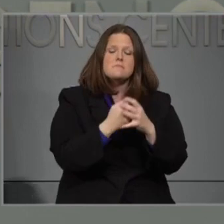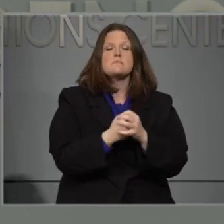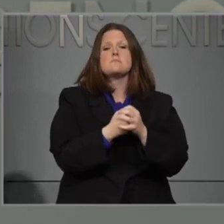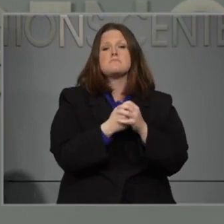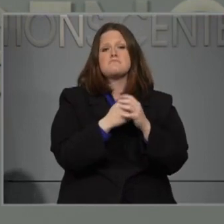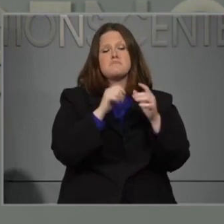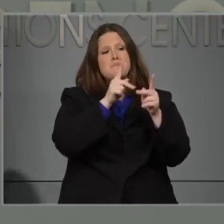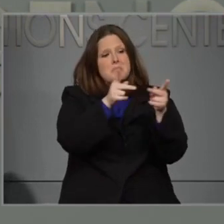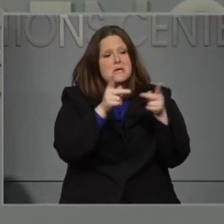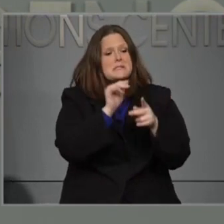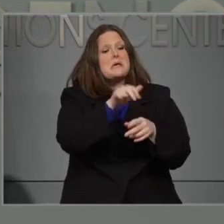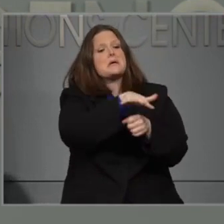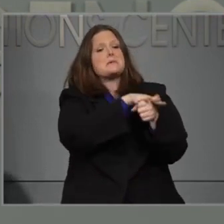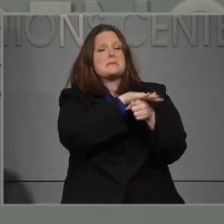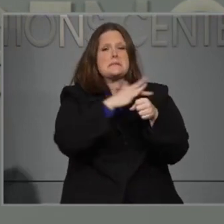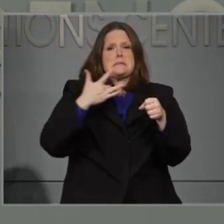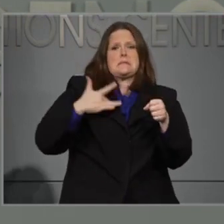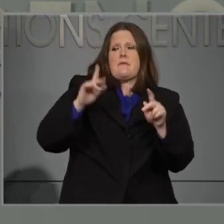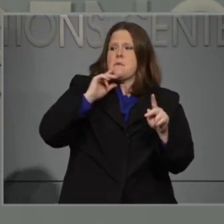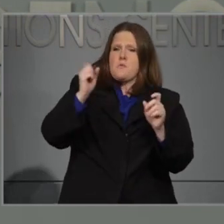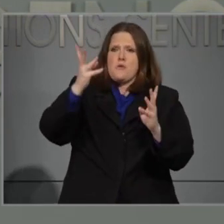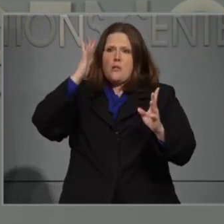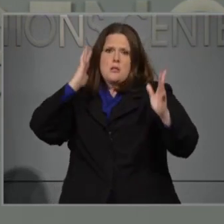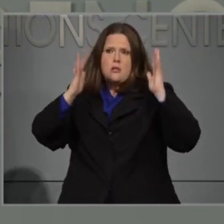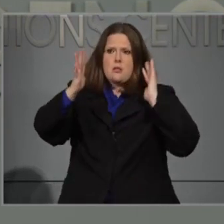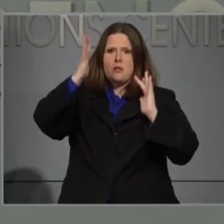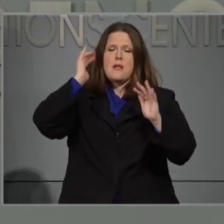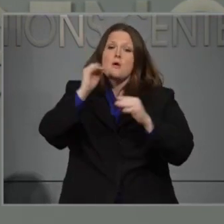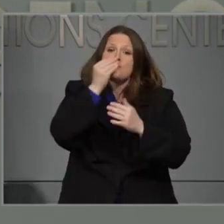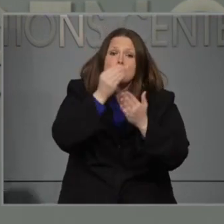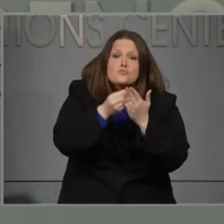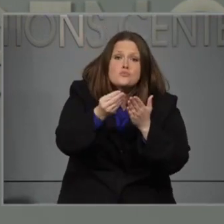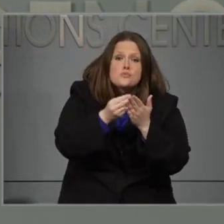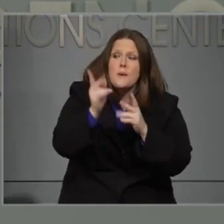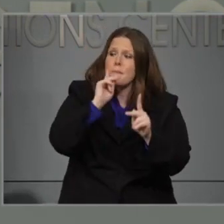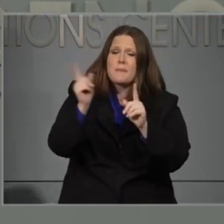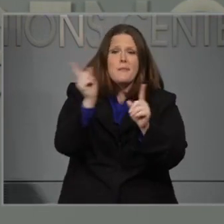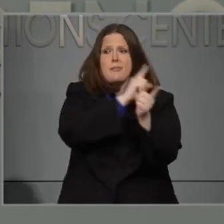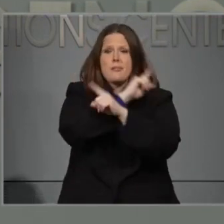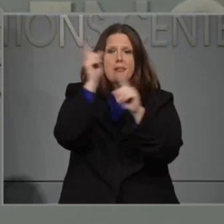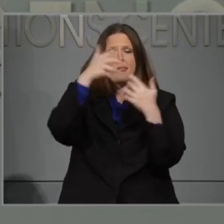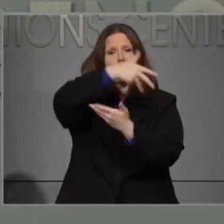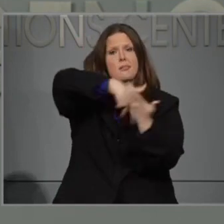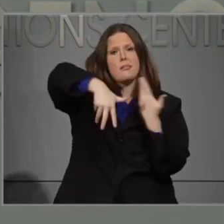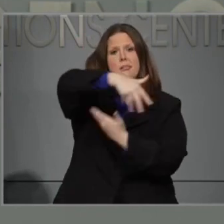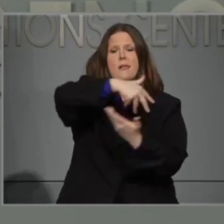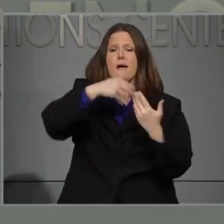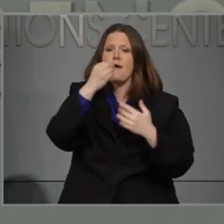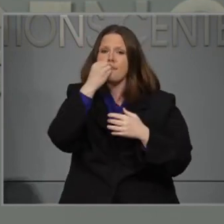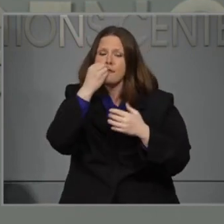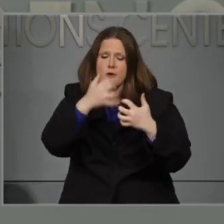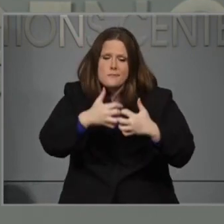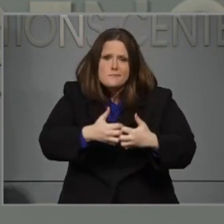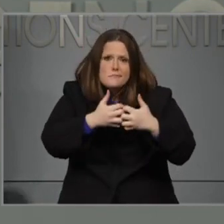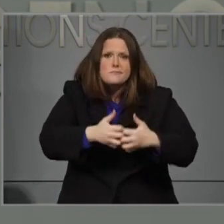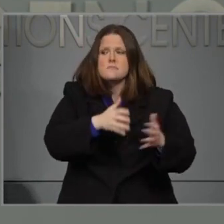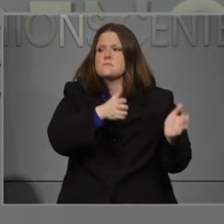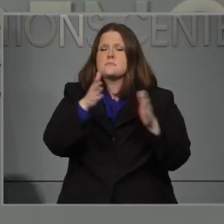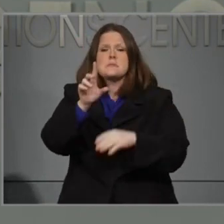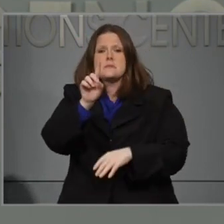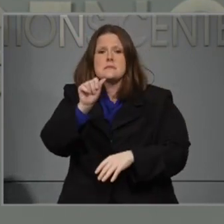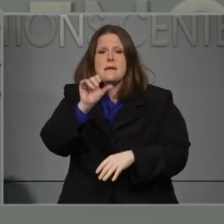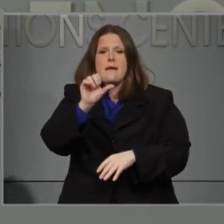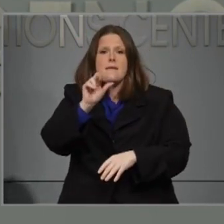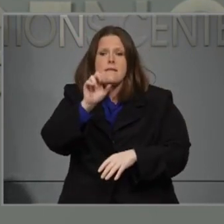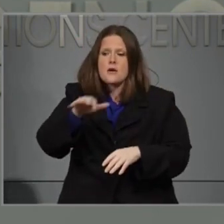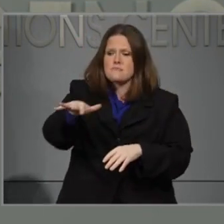or in settings where they are at higher risk for exposure, like grocery stores, food processing plants, and child care, should get tested. And anyone